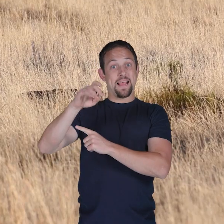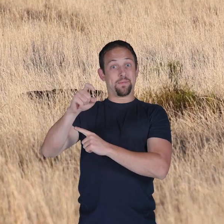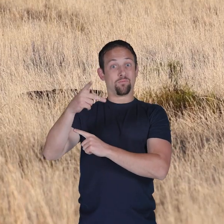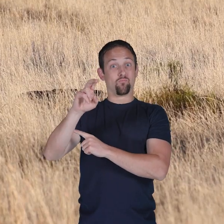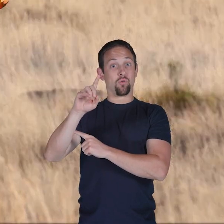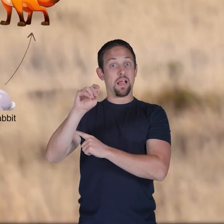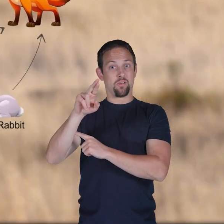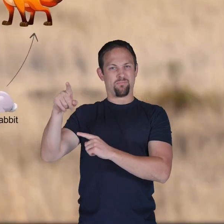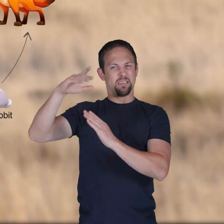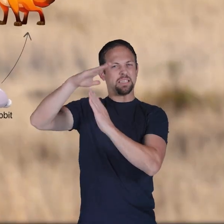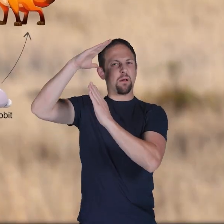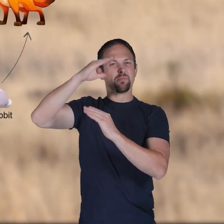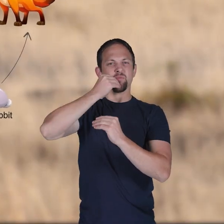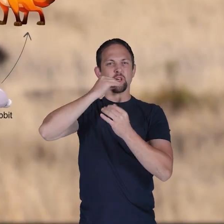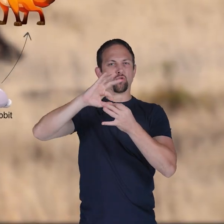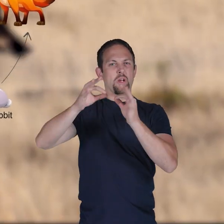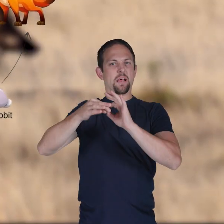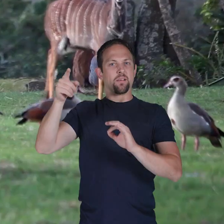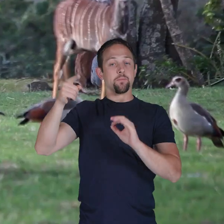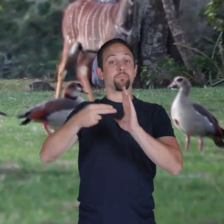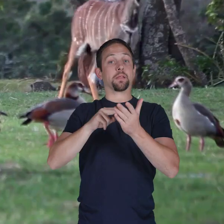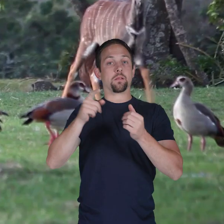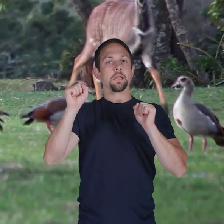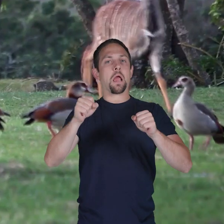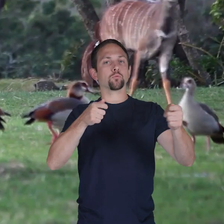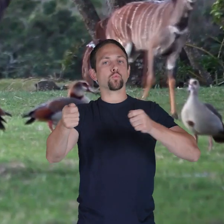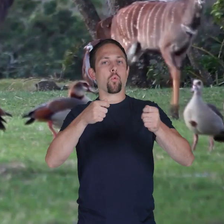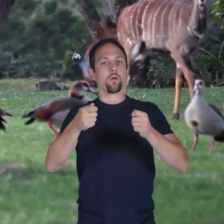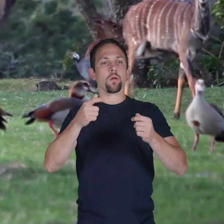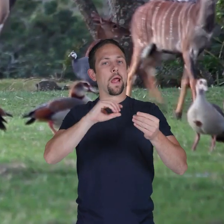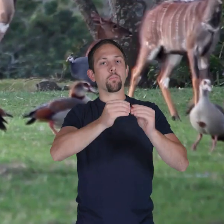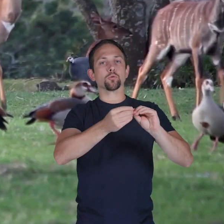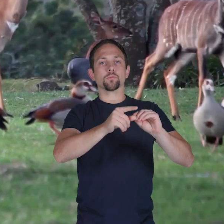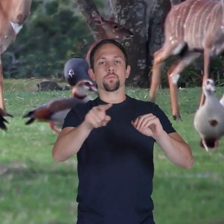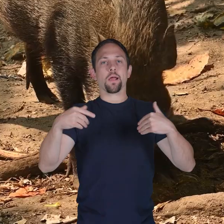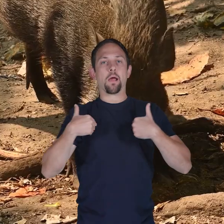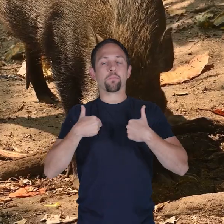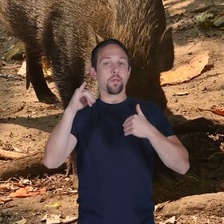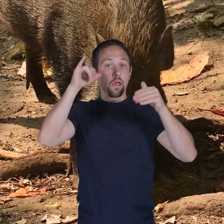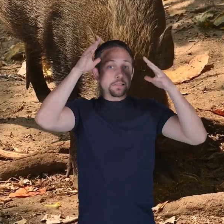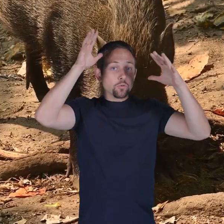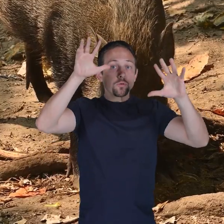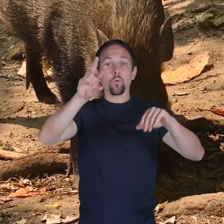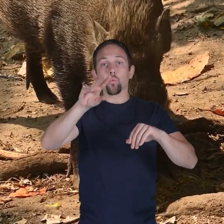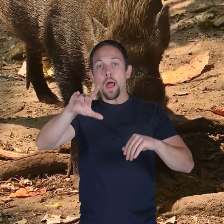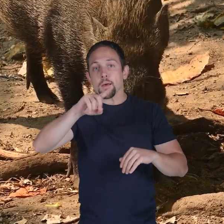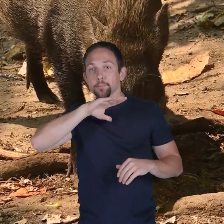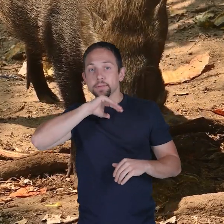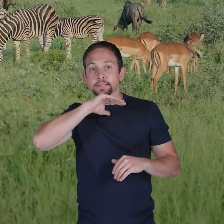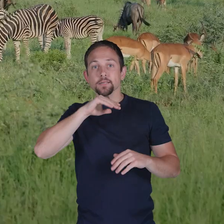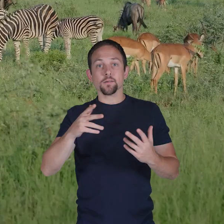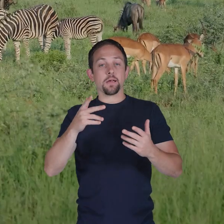predators, they are at the top of the food chain, which means they help control the number of other animals, like deer and wild pigs.